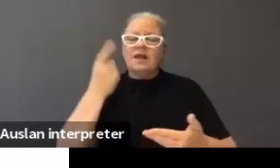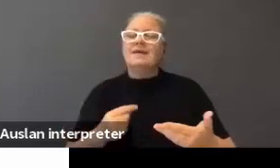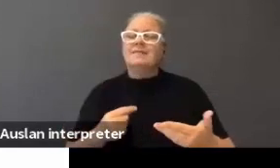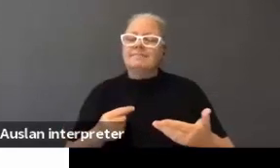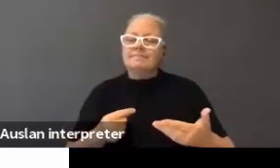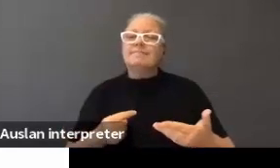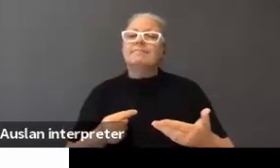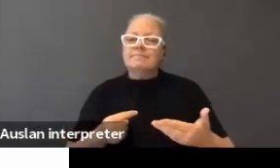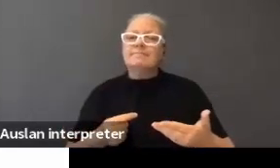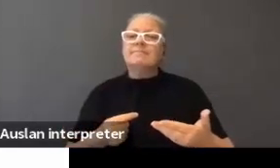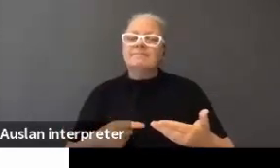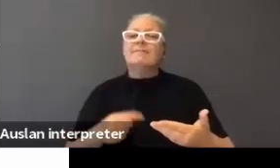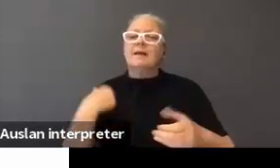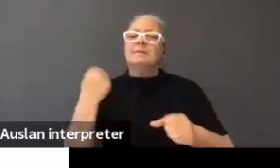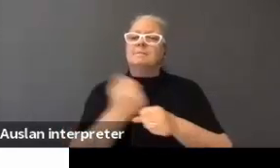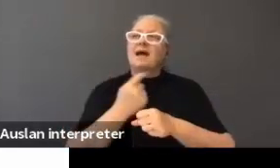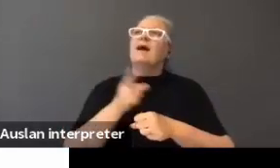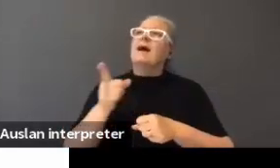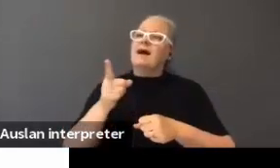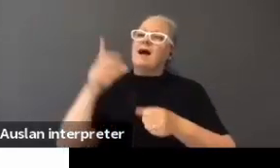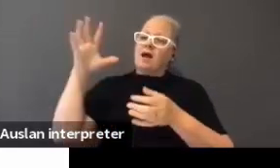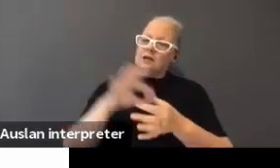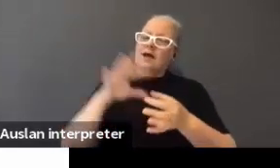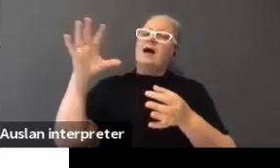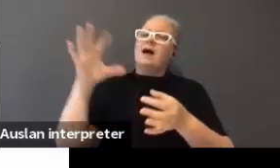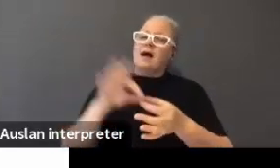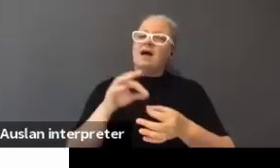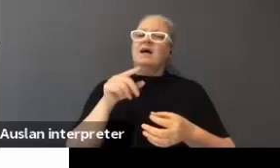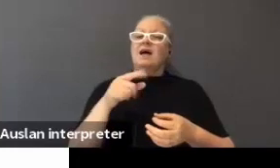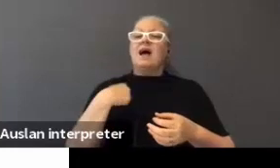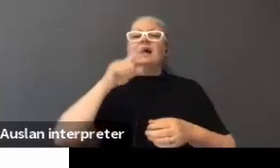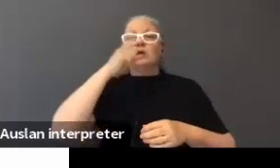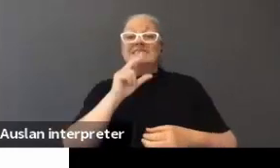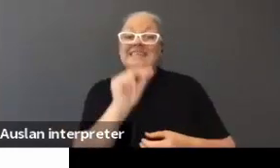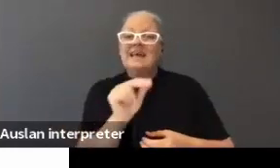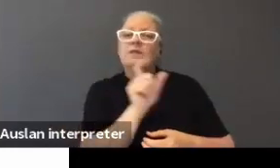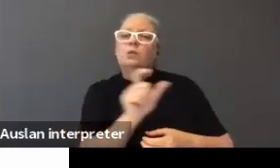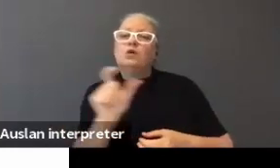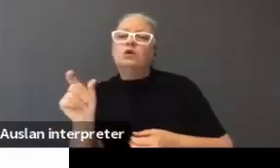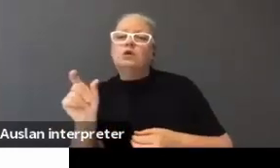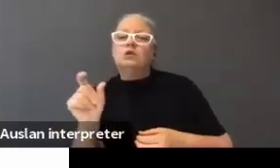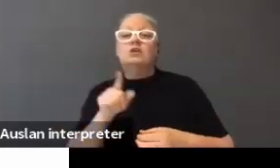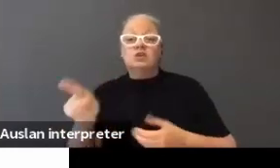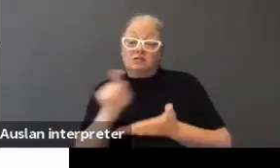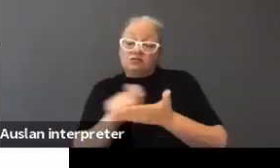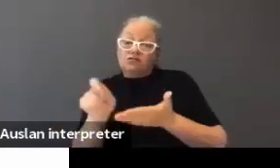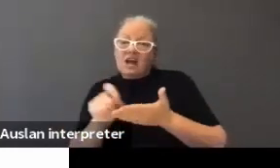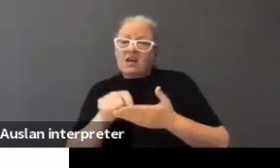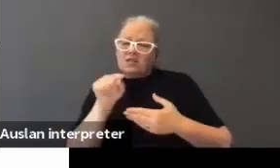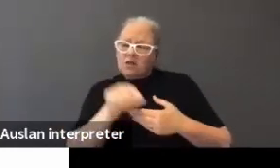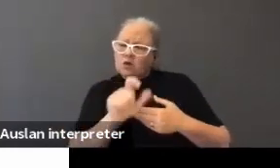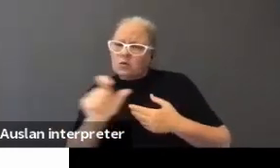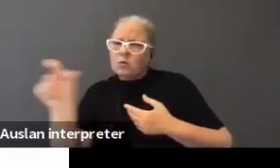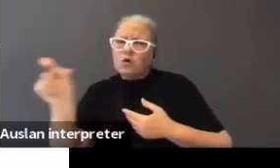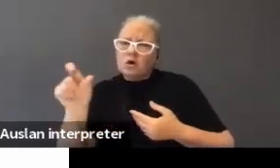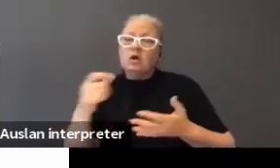association that it was because I couldn't say those words. So she would write out all the pronunciations for